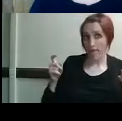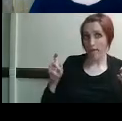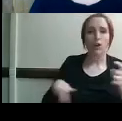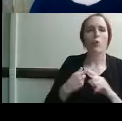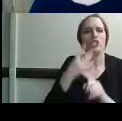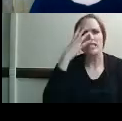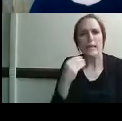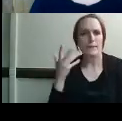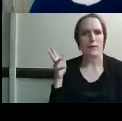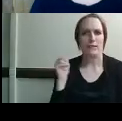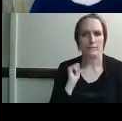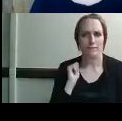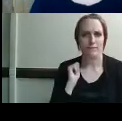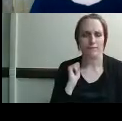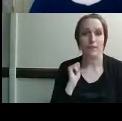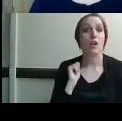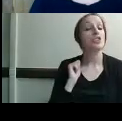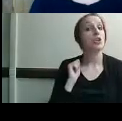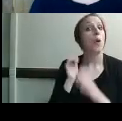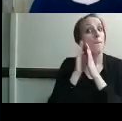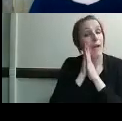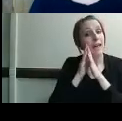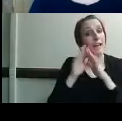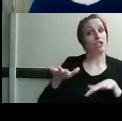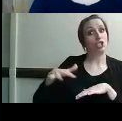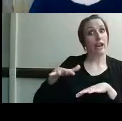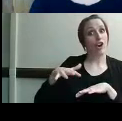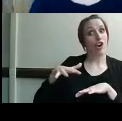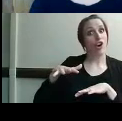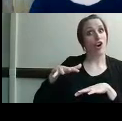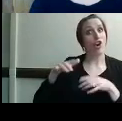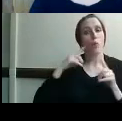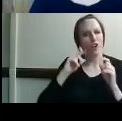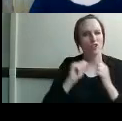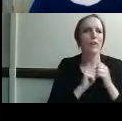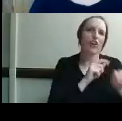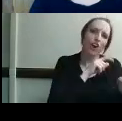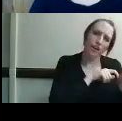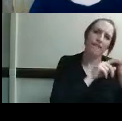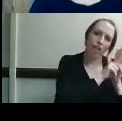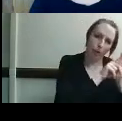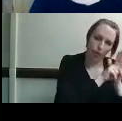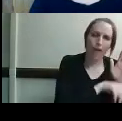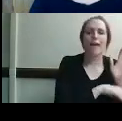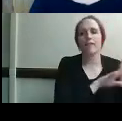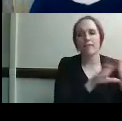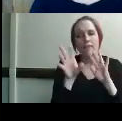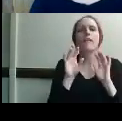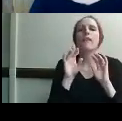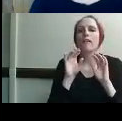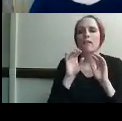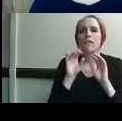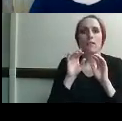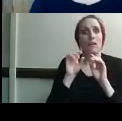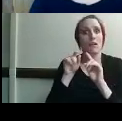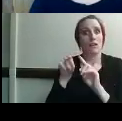works with her clock vibrates and alerts her when her phone is ringing at night which was her main concern that she would miss